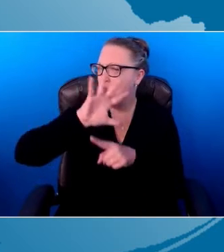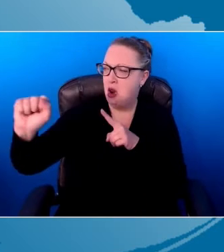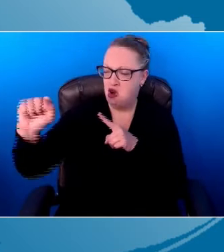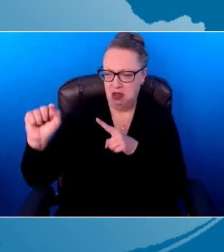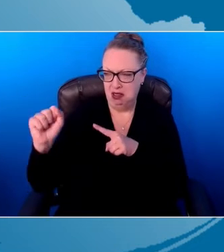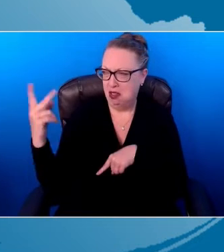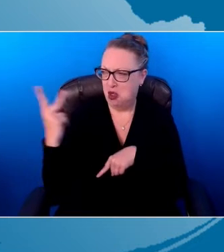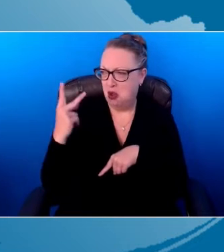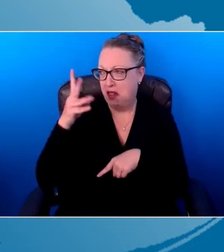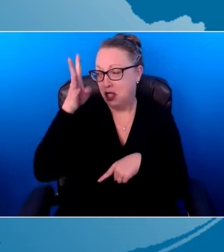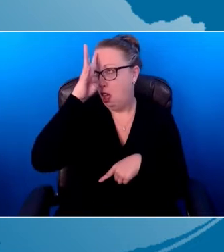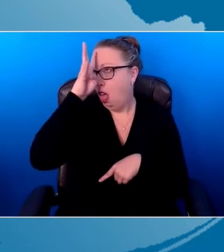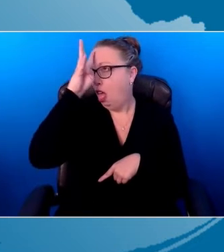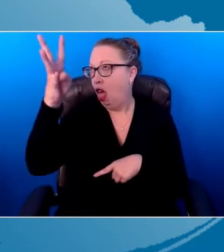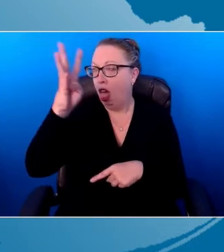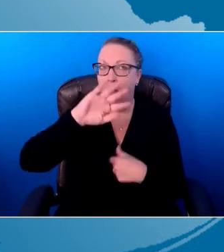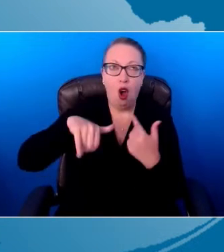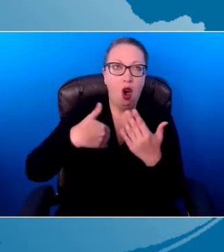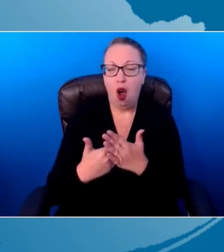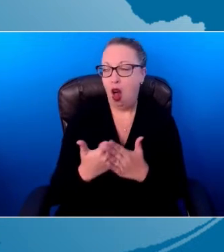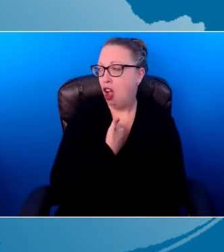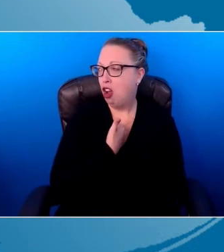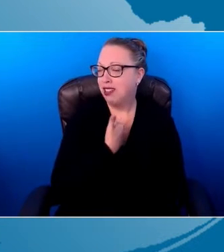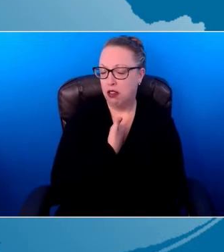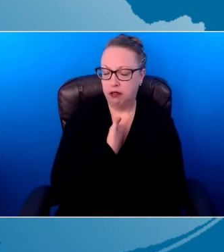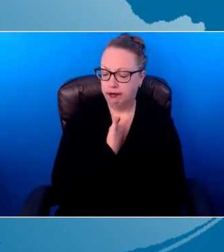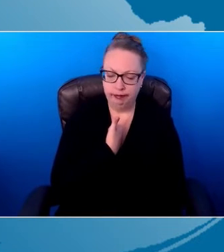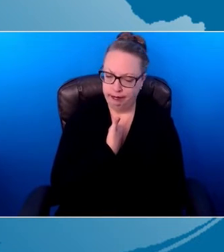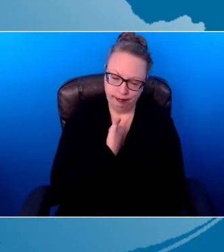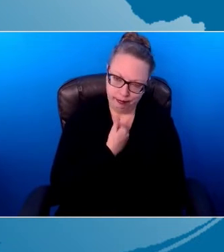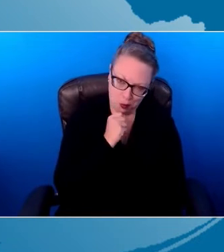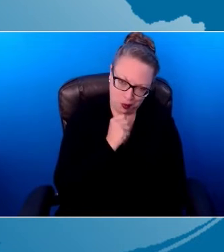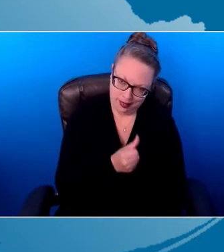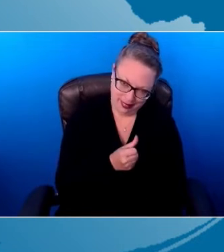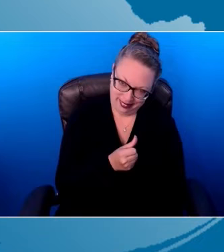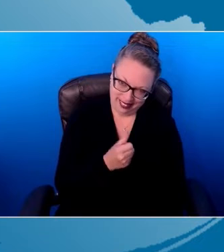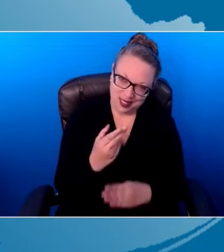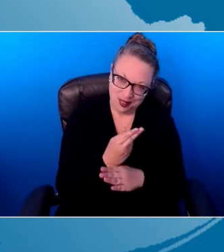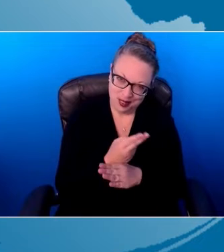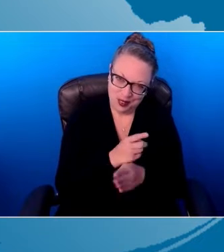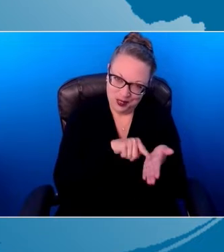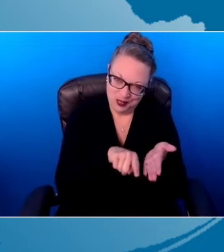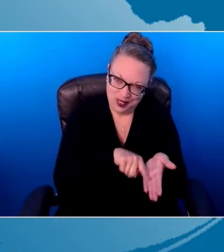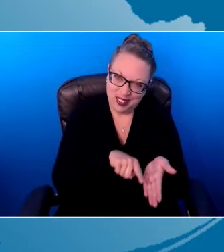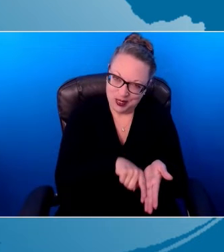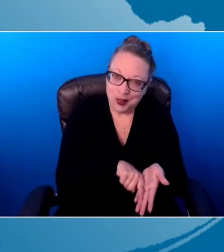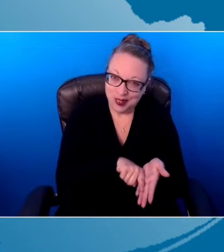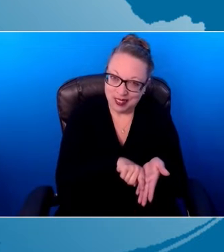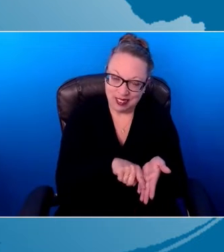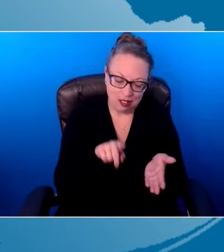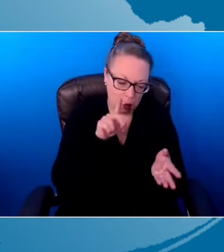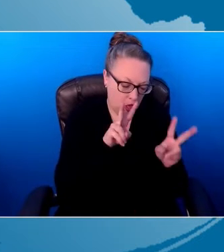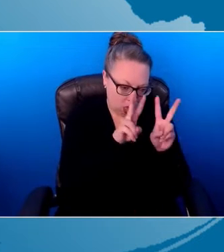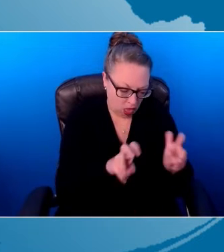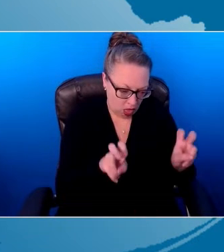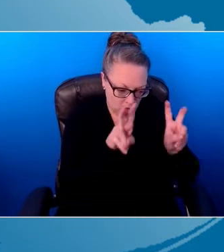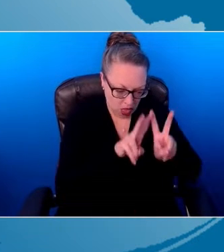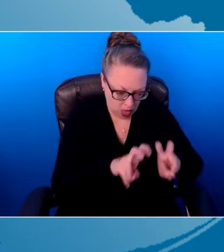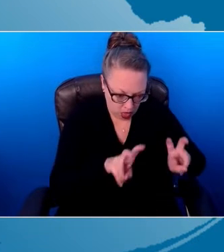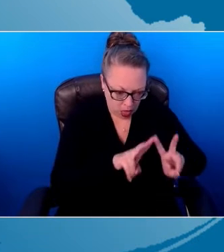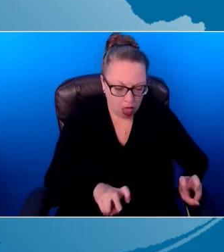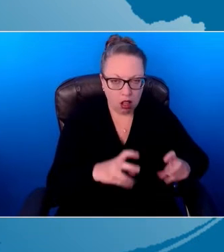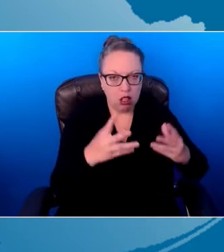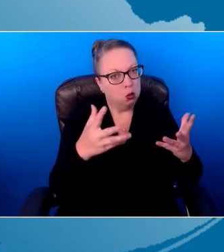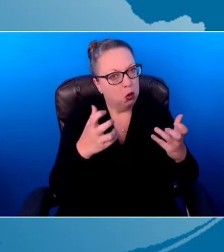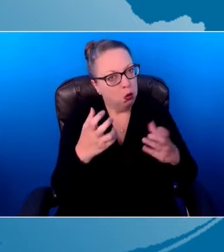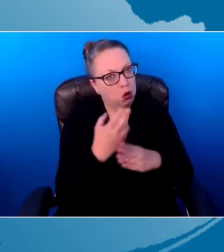we didn't. We dug into the research because we wanted to use an approach for coaching